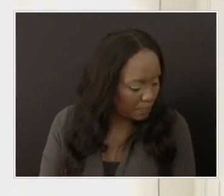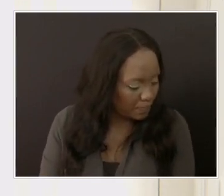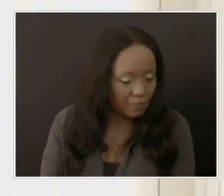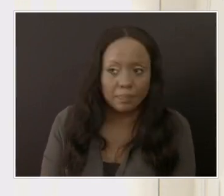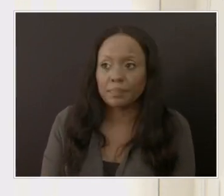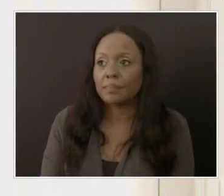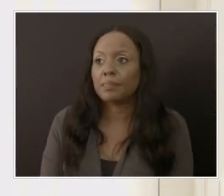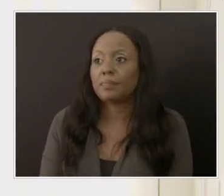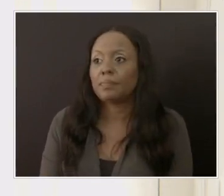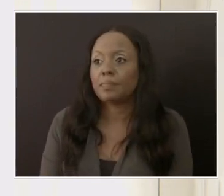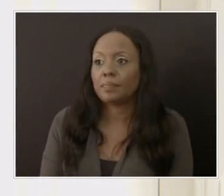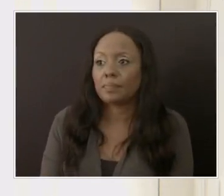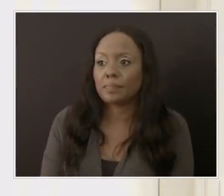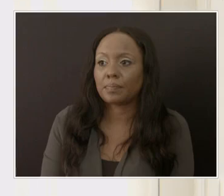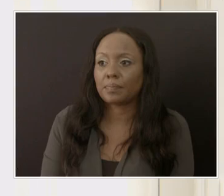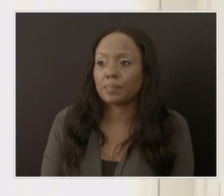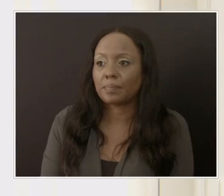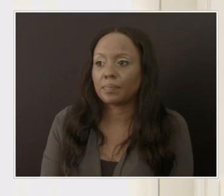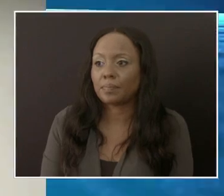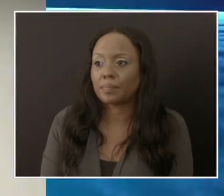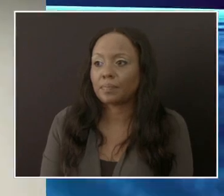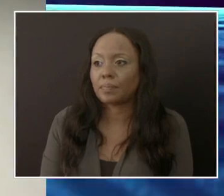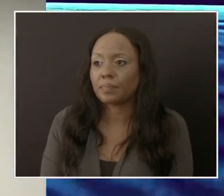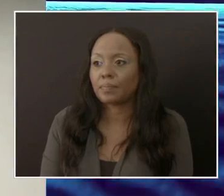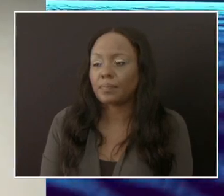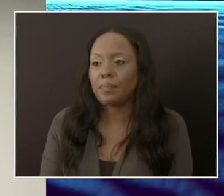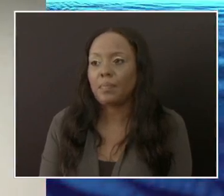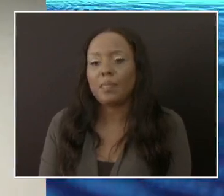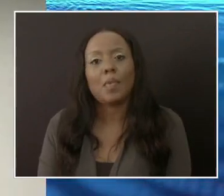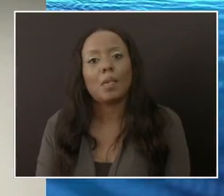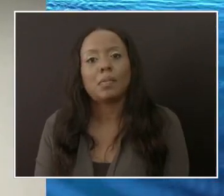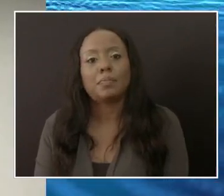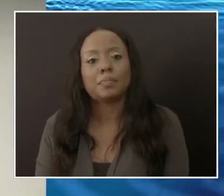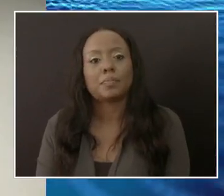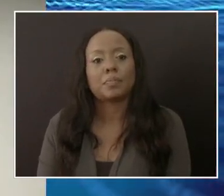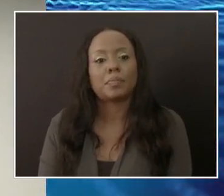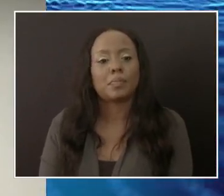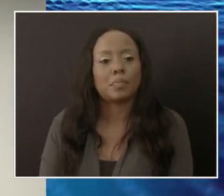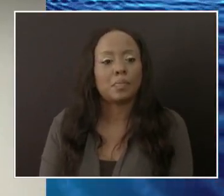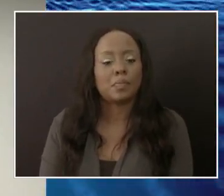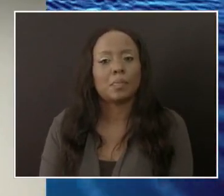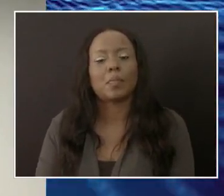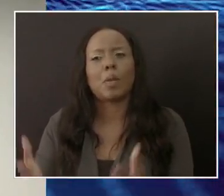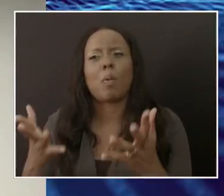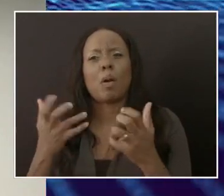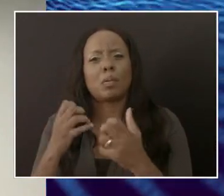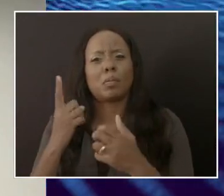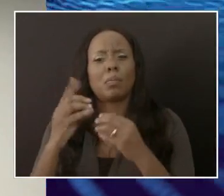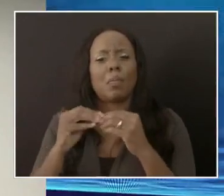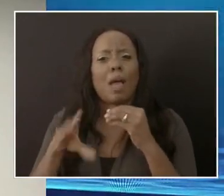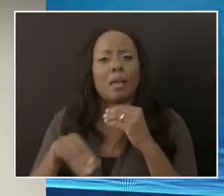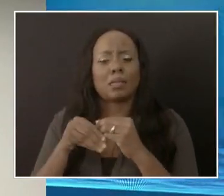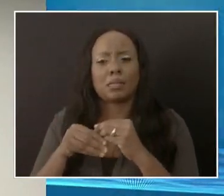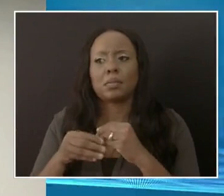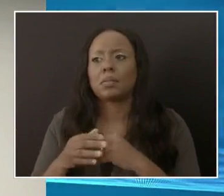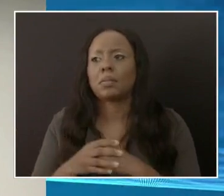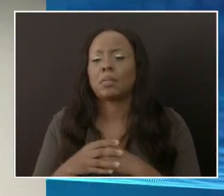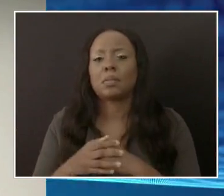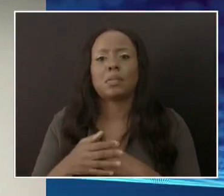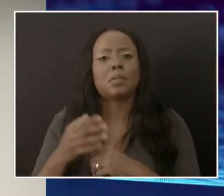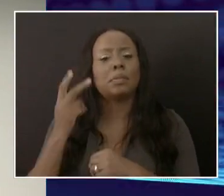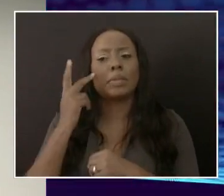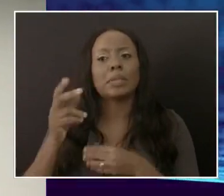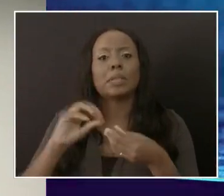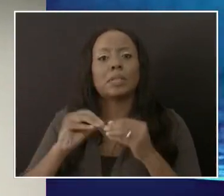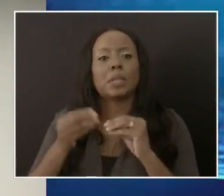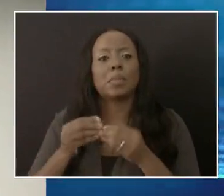Well just to follow on um from what a chief medical officer would have said in terms now of um saying that the numbers are trending downward and